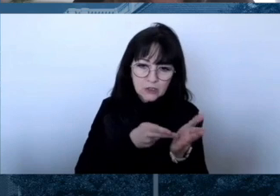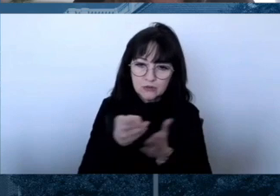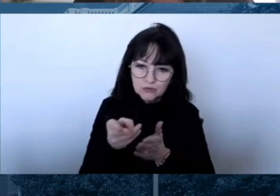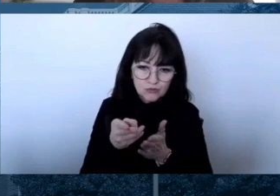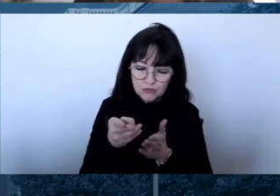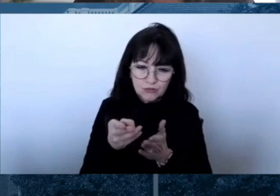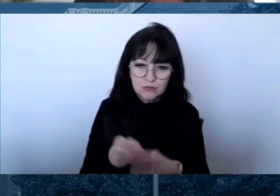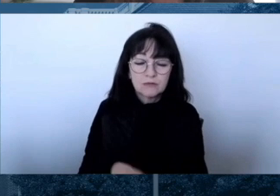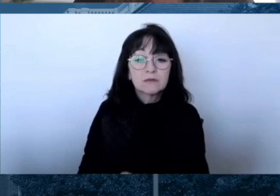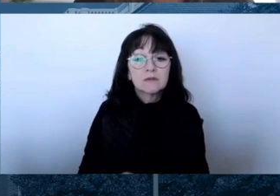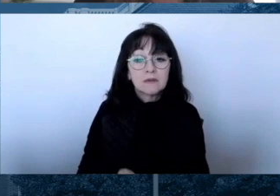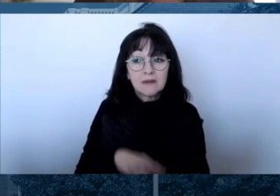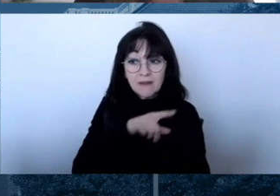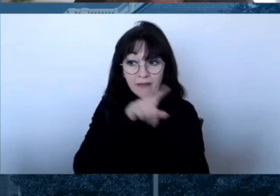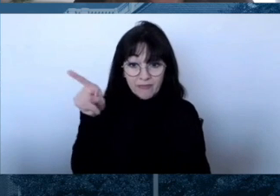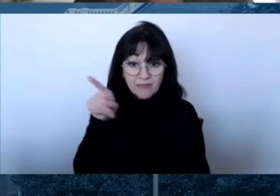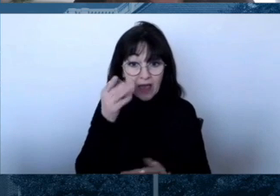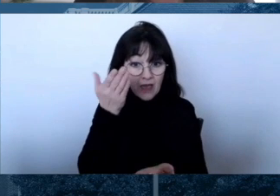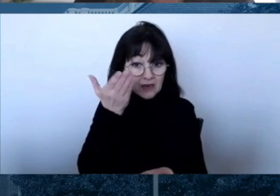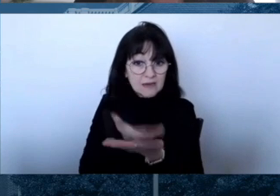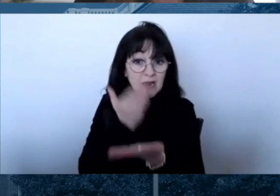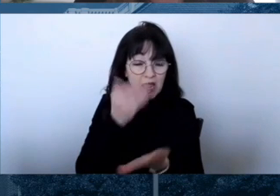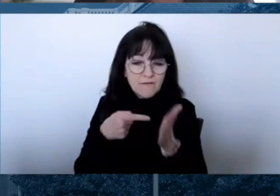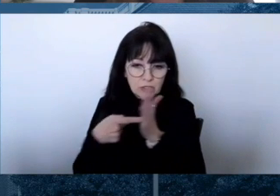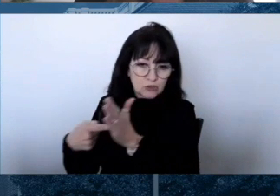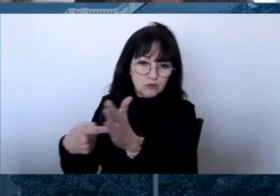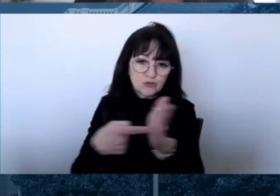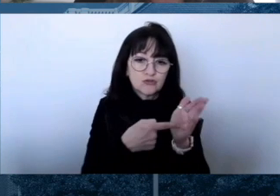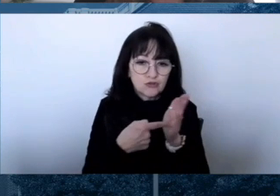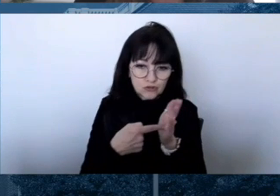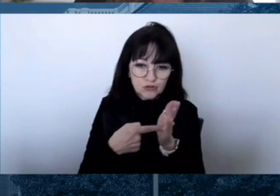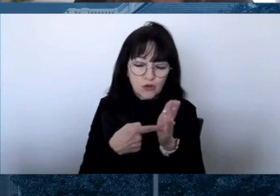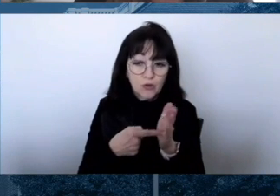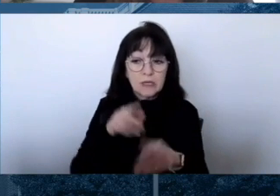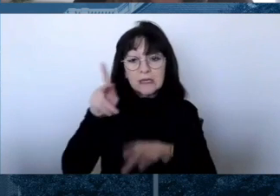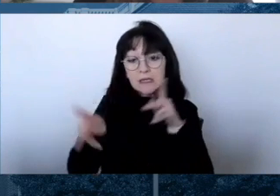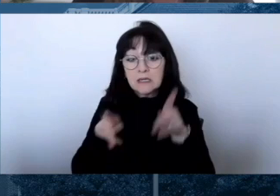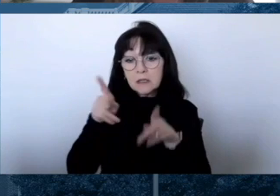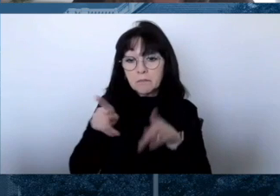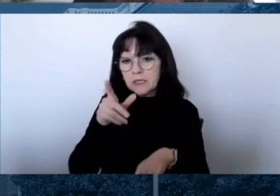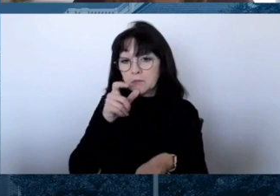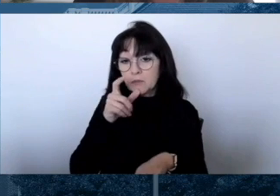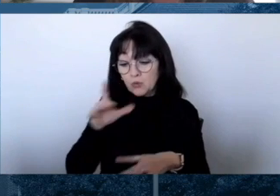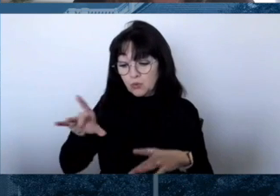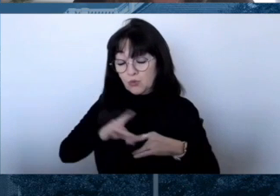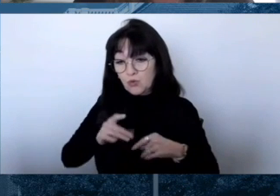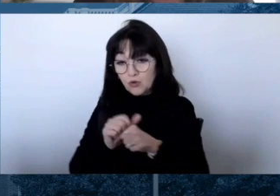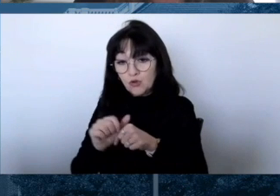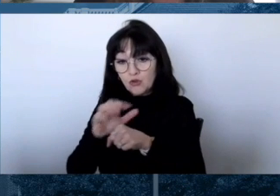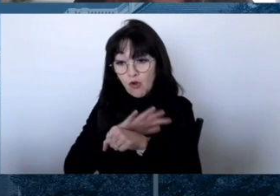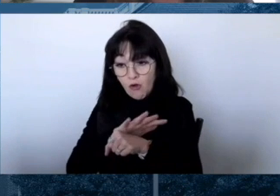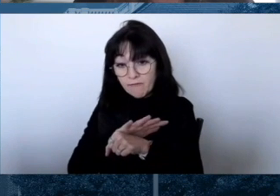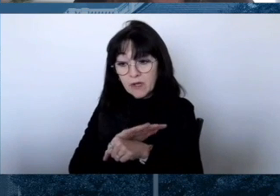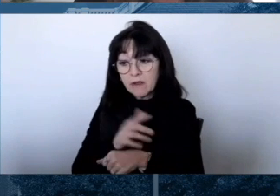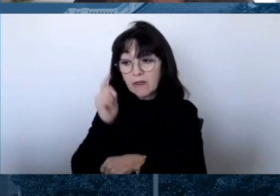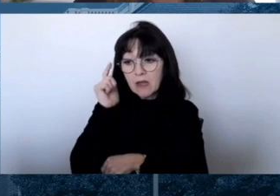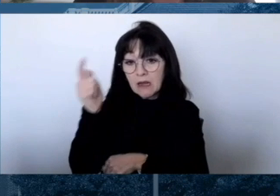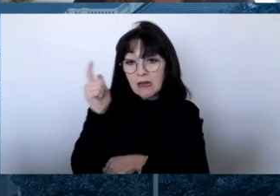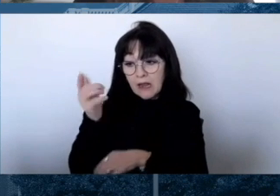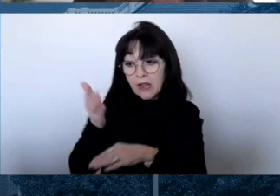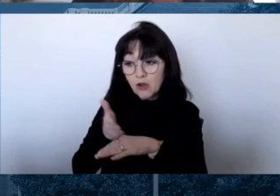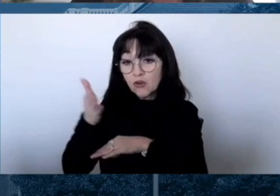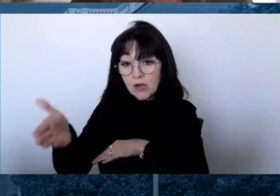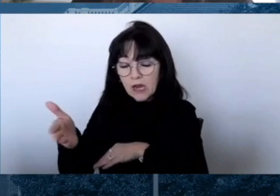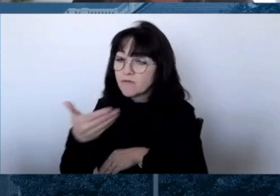emerging evidence shows that getting a COVID-19 vaccine after you recover from COVID-19 infection provides